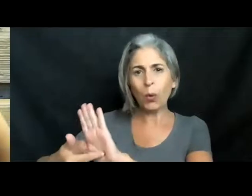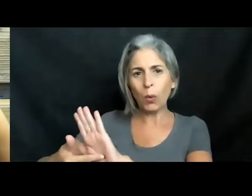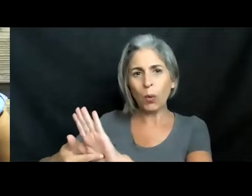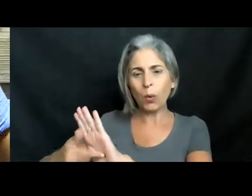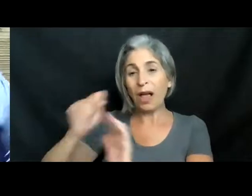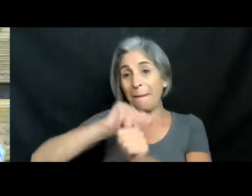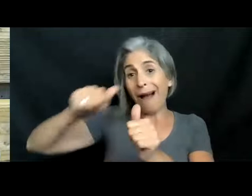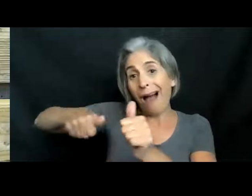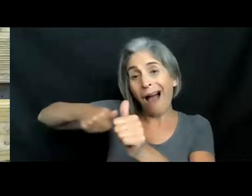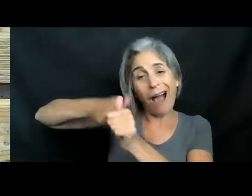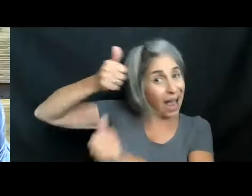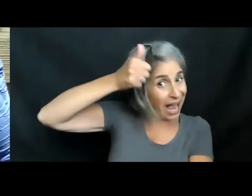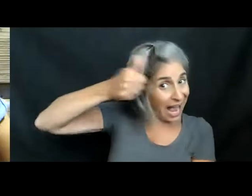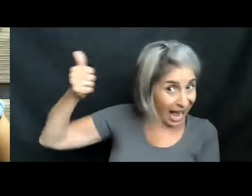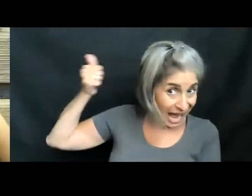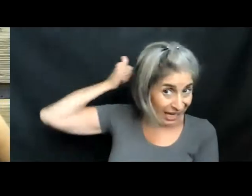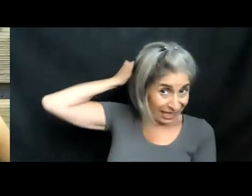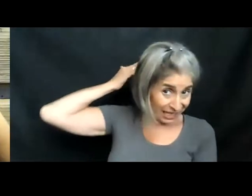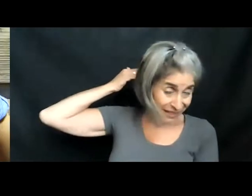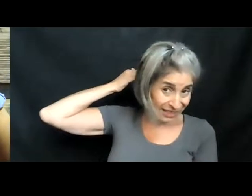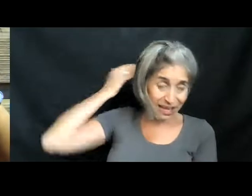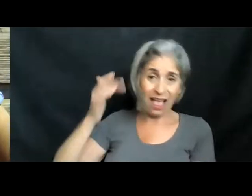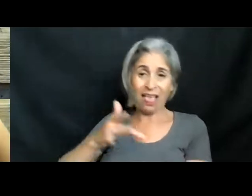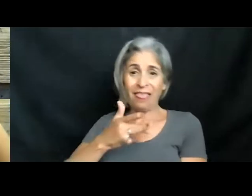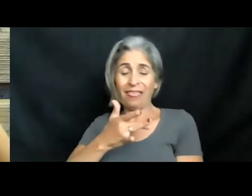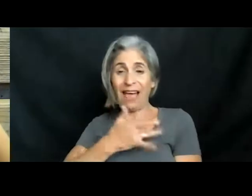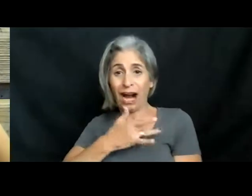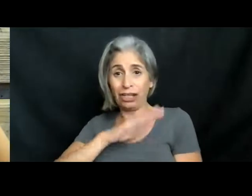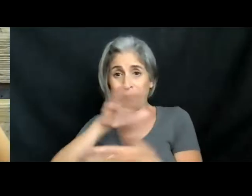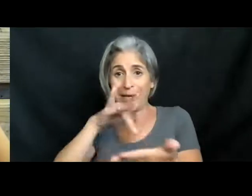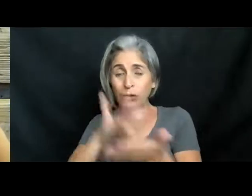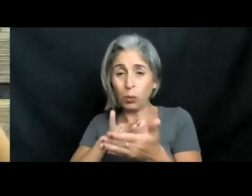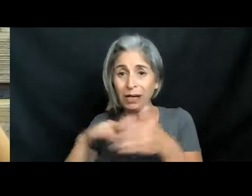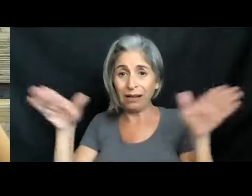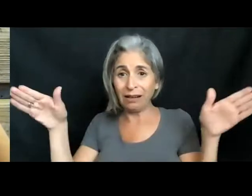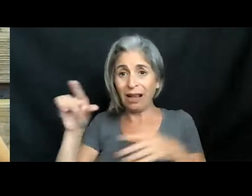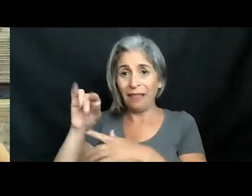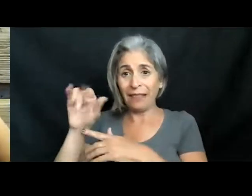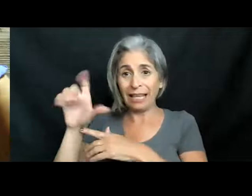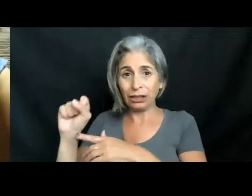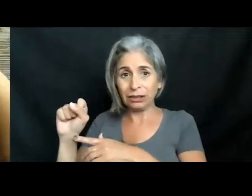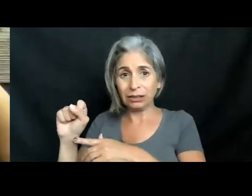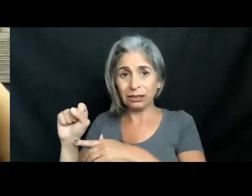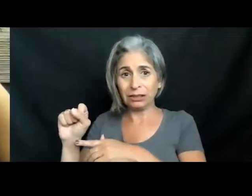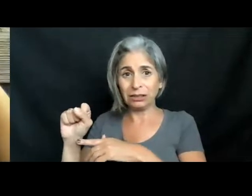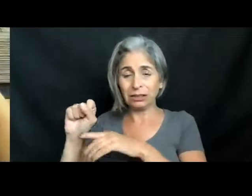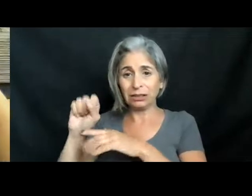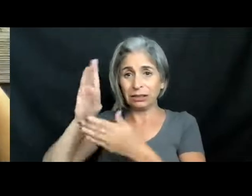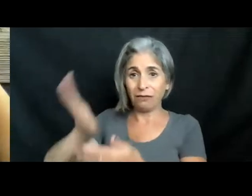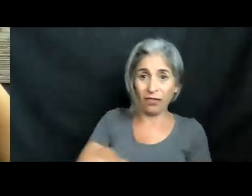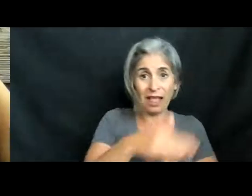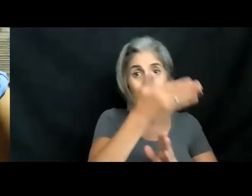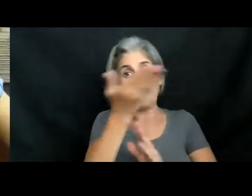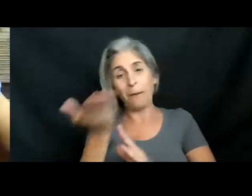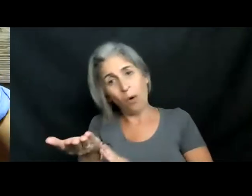behind his head. The heart usually sits right in between his gills. So he has these on this side, you flip them over, same